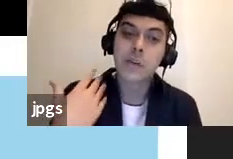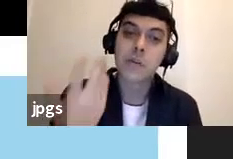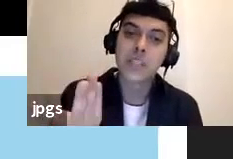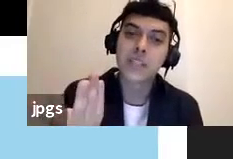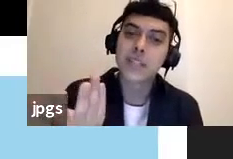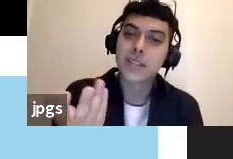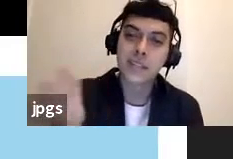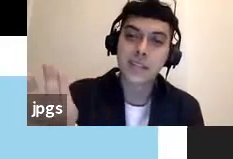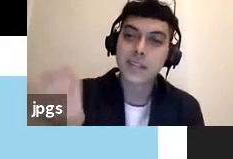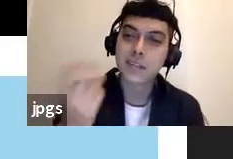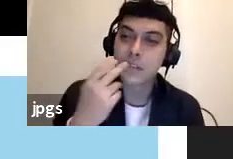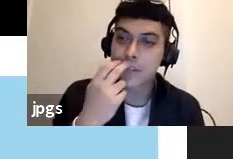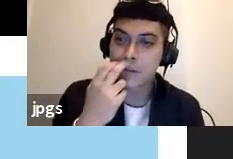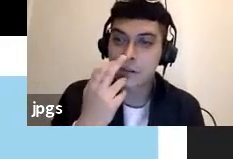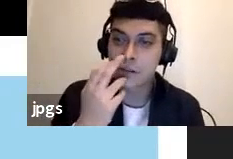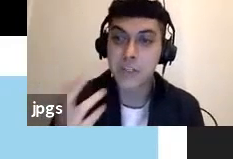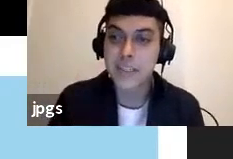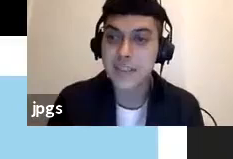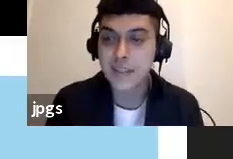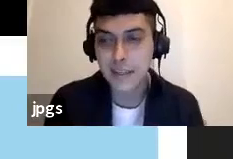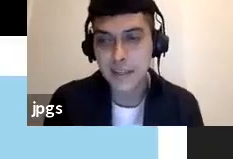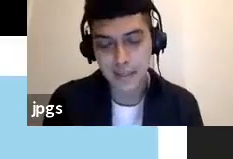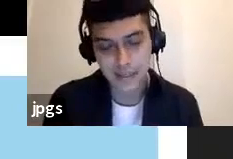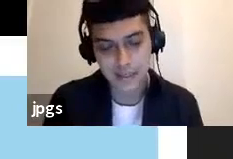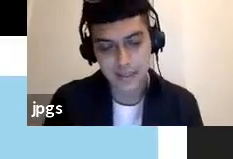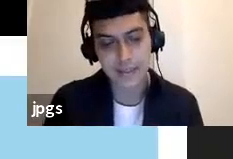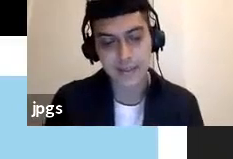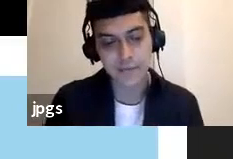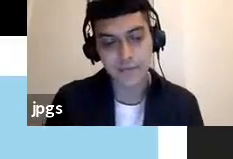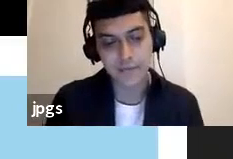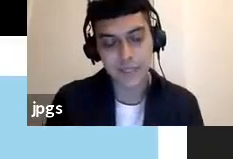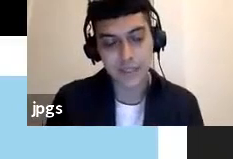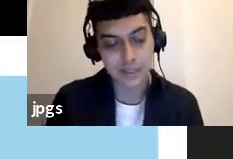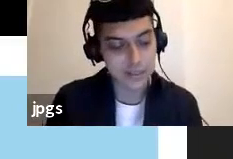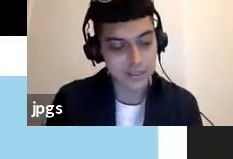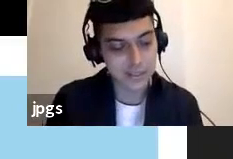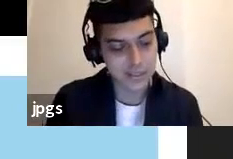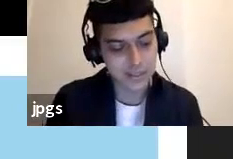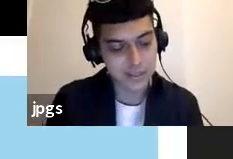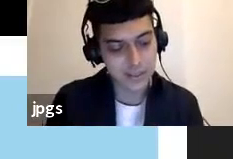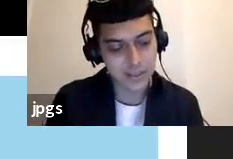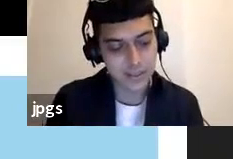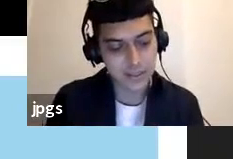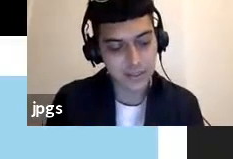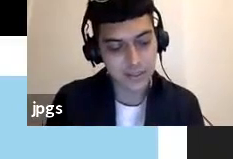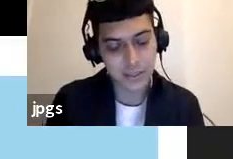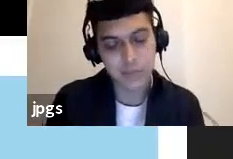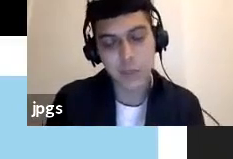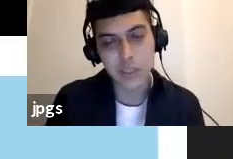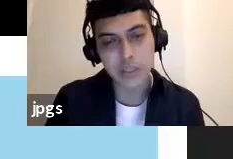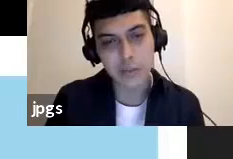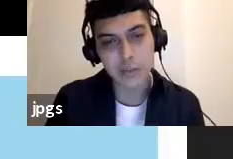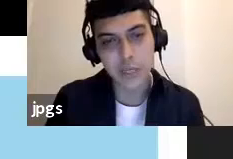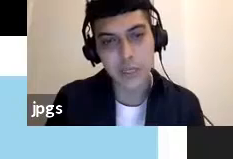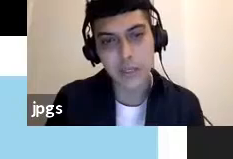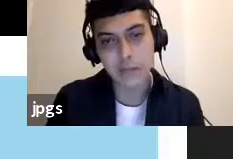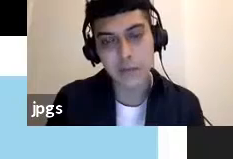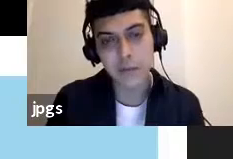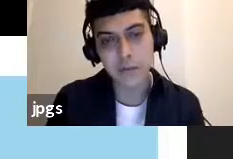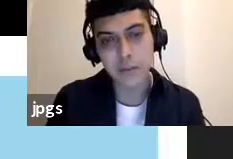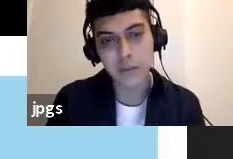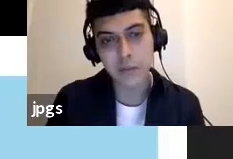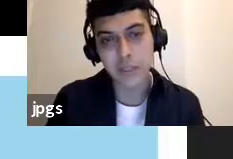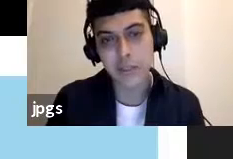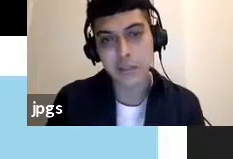of knowledges designs or knowledge is uh they're certainly hegemonic in a way